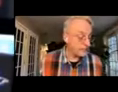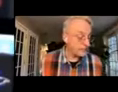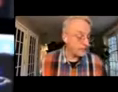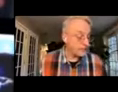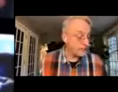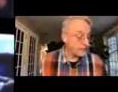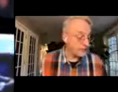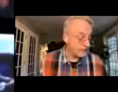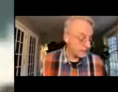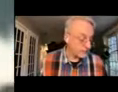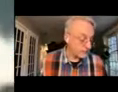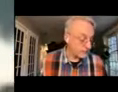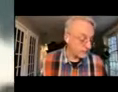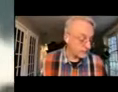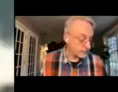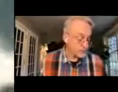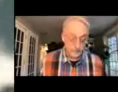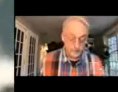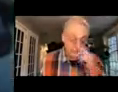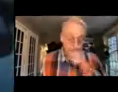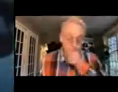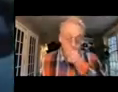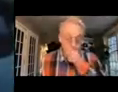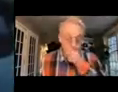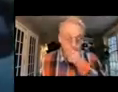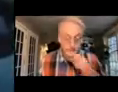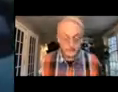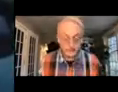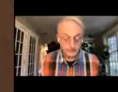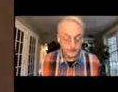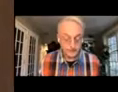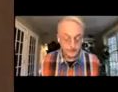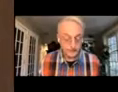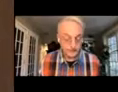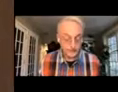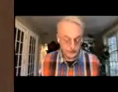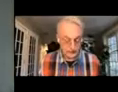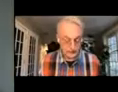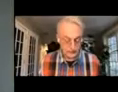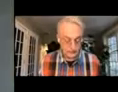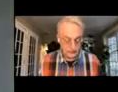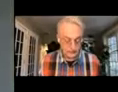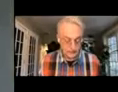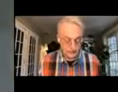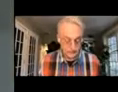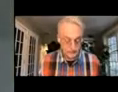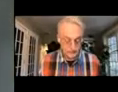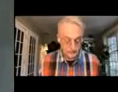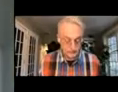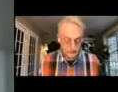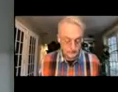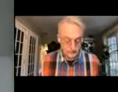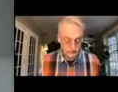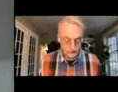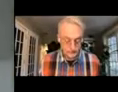harms. Safe digital access of all children to the online environment must be a top national